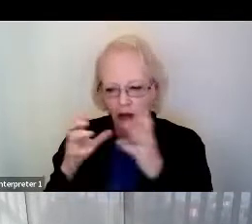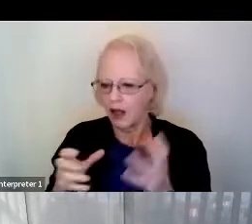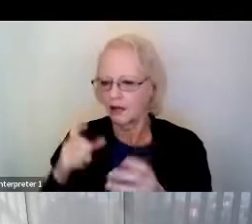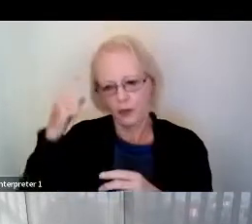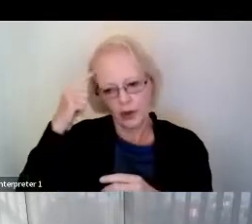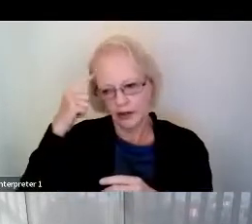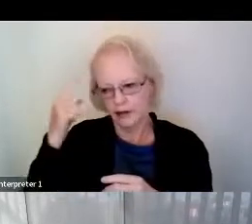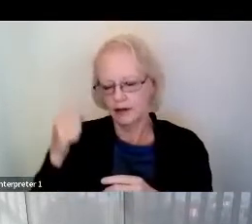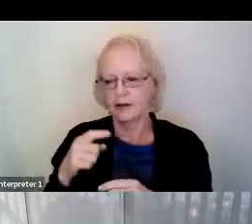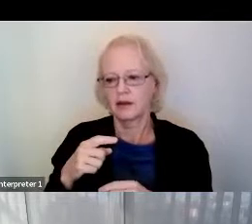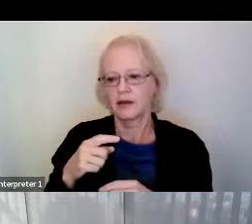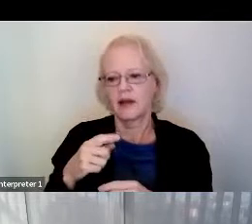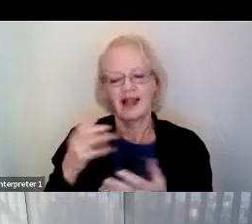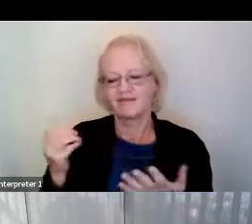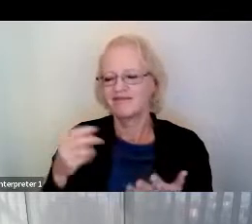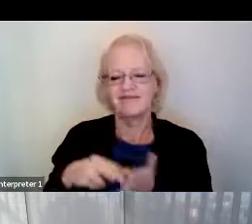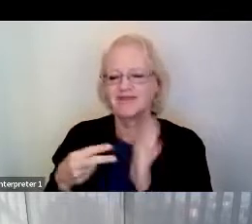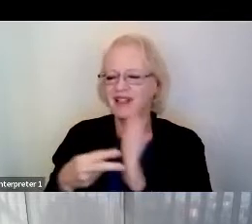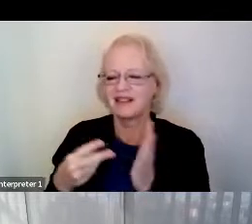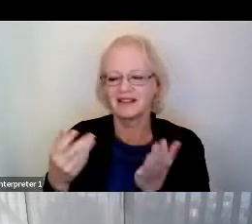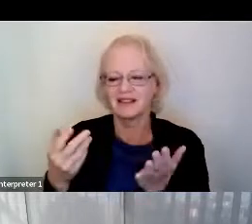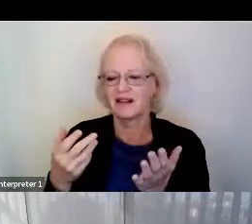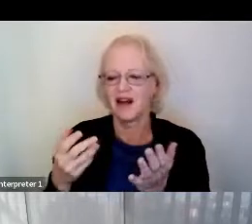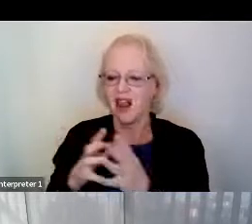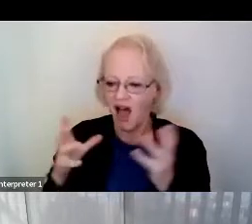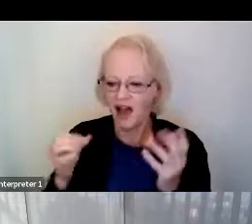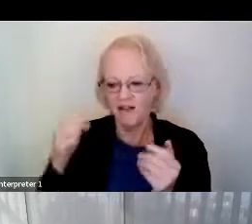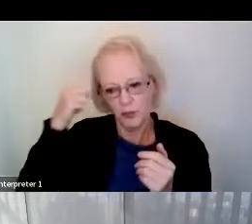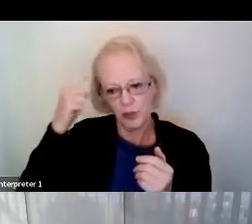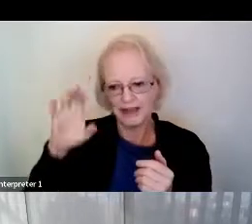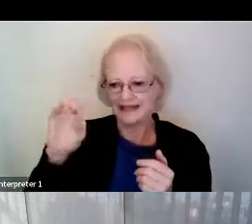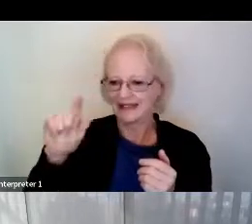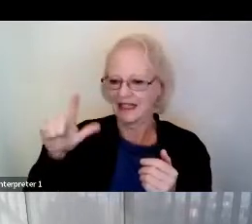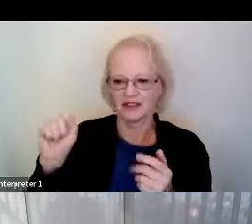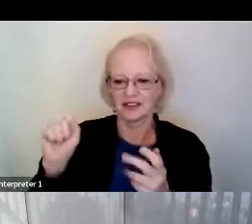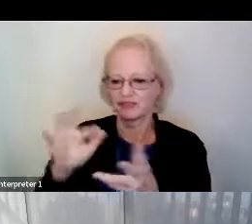brain and consequently, a significant amount of brain cells collapsed.